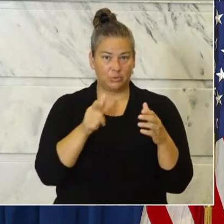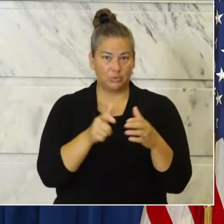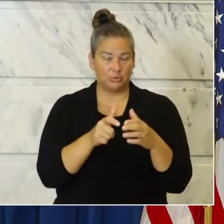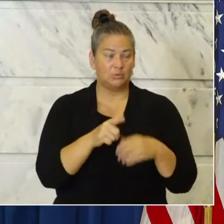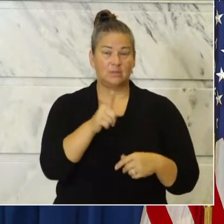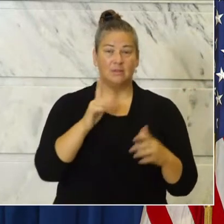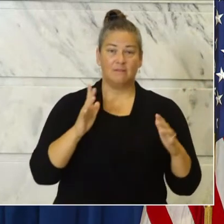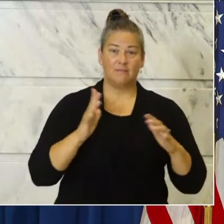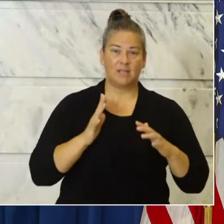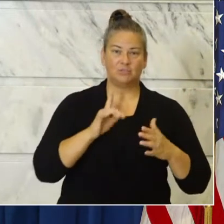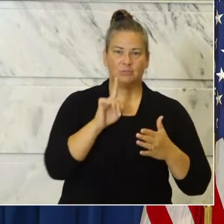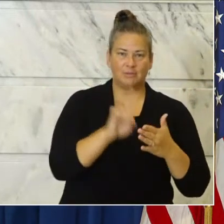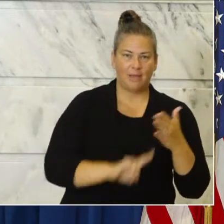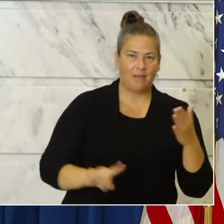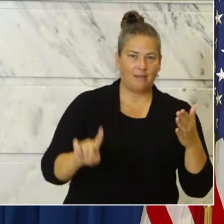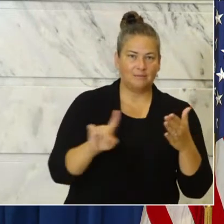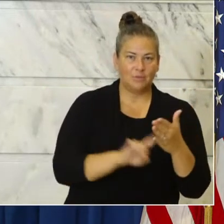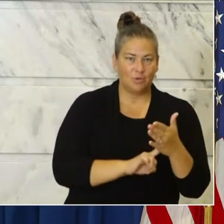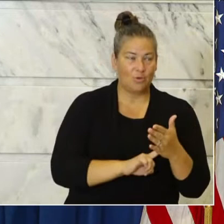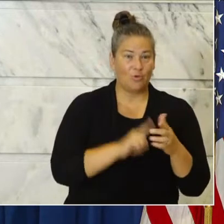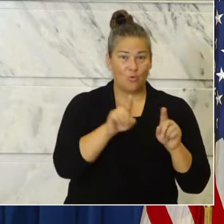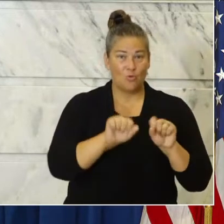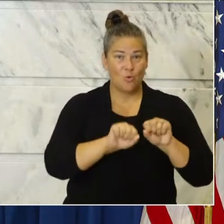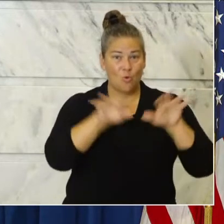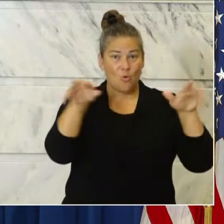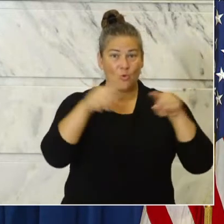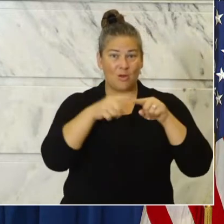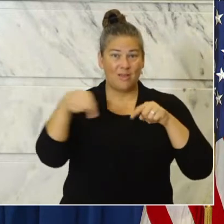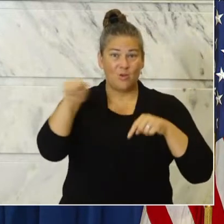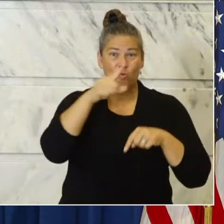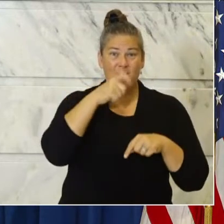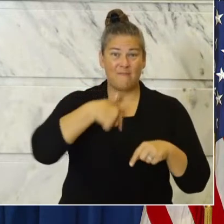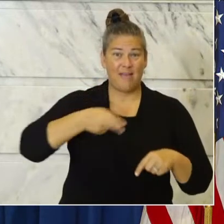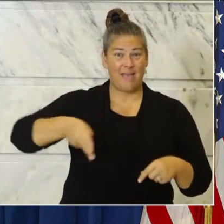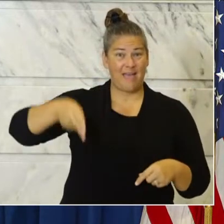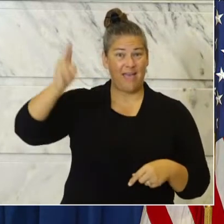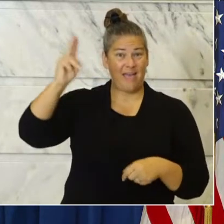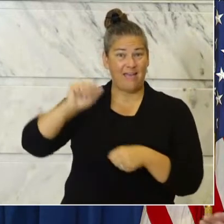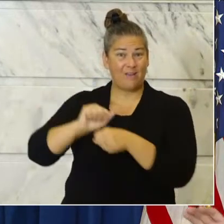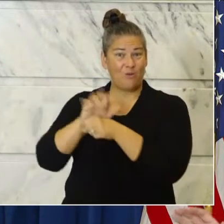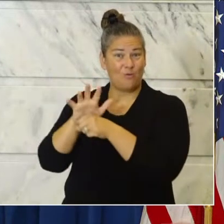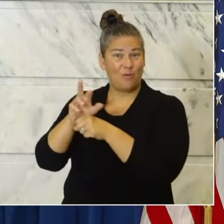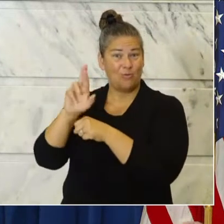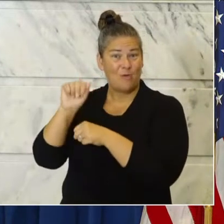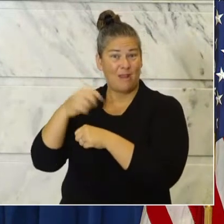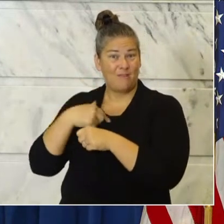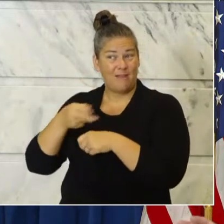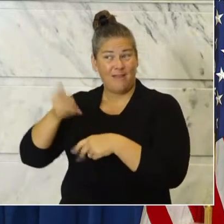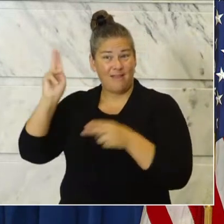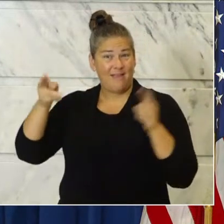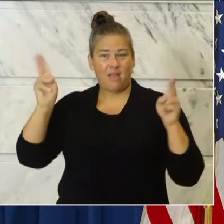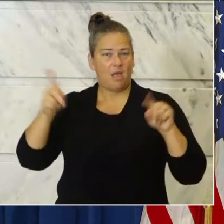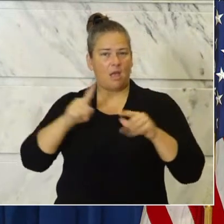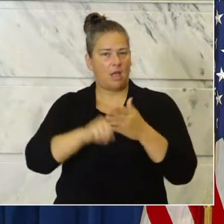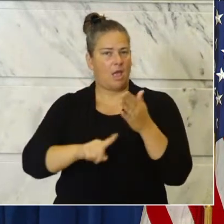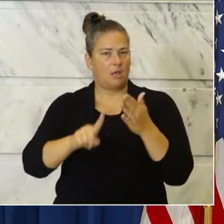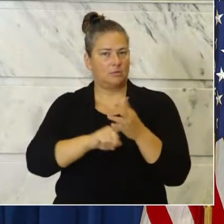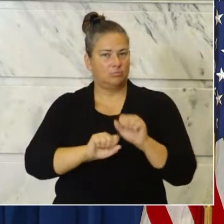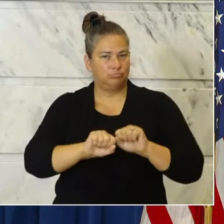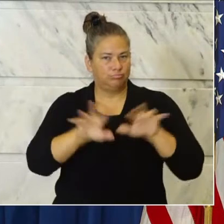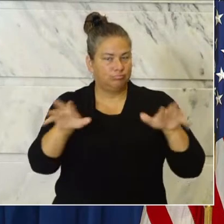vacations to states with a very high positivity rate. Those give us the tools along with our healthy at work initiatives